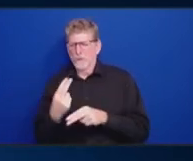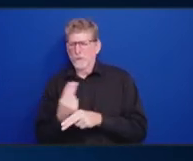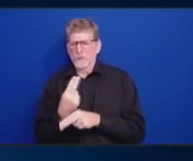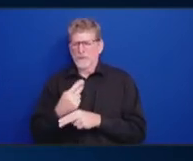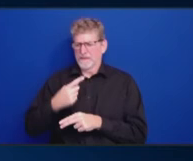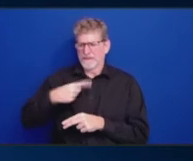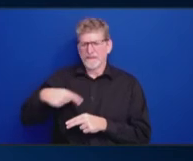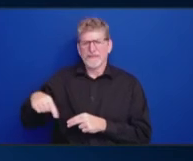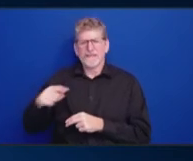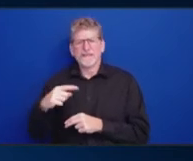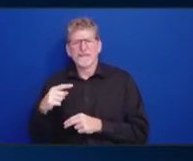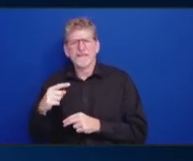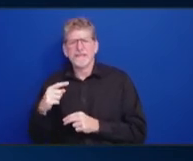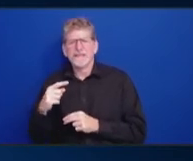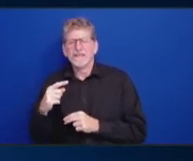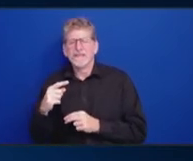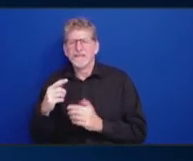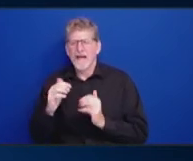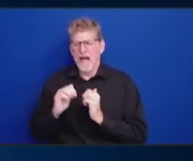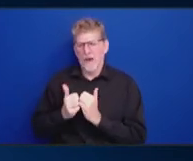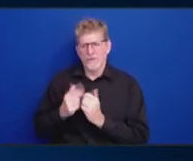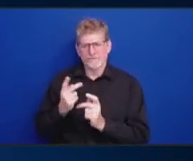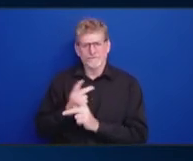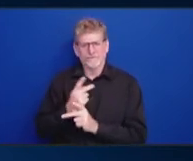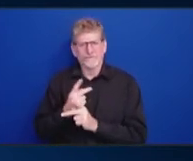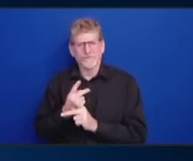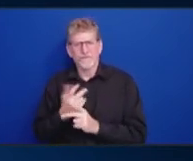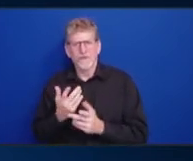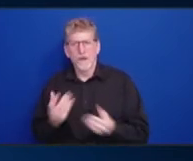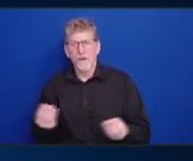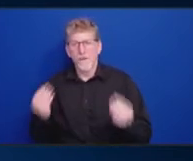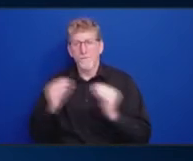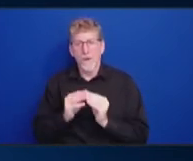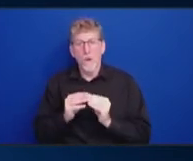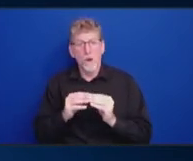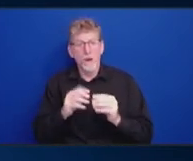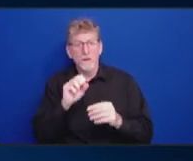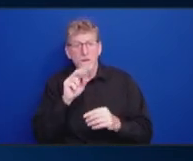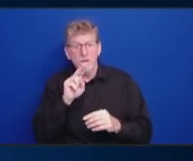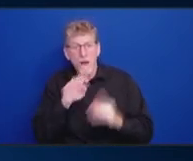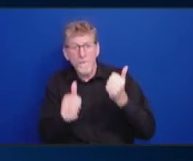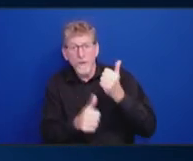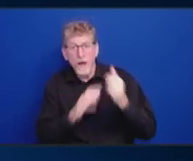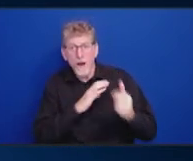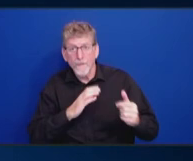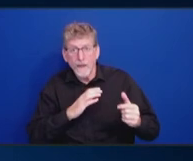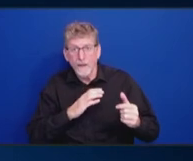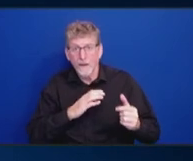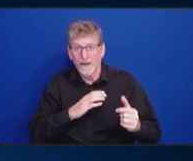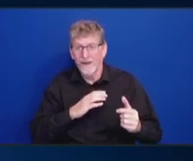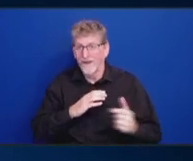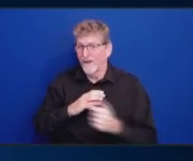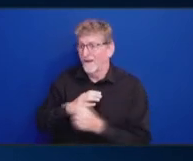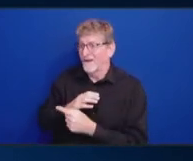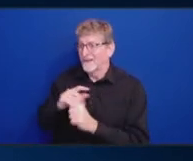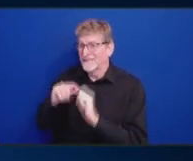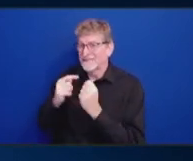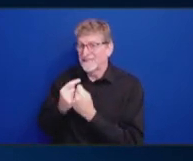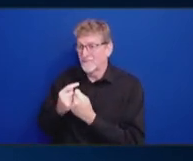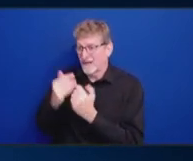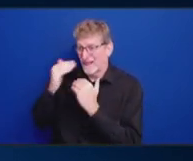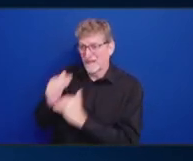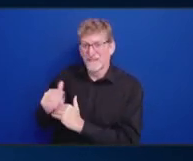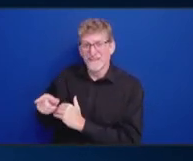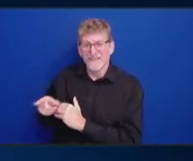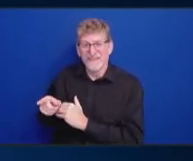you know, the more committees they are, the more there's a limited number of the team sort of having to spread across all of us